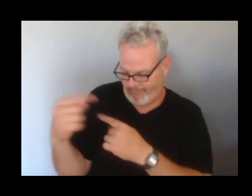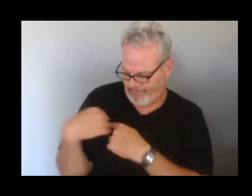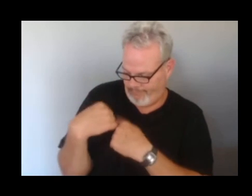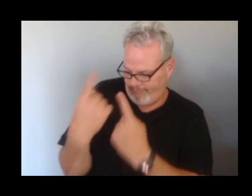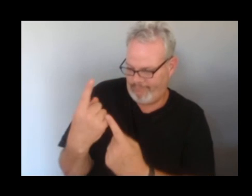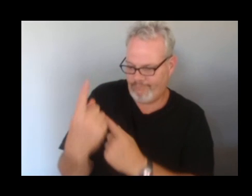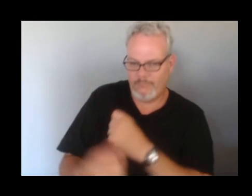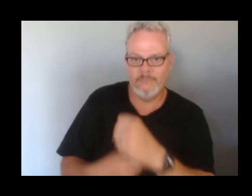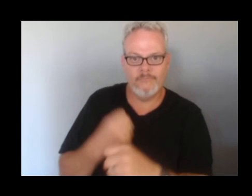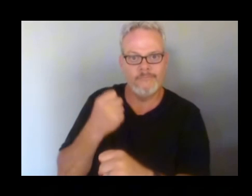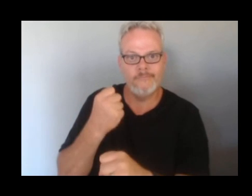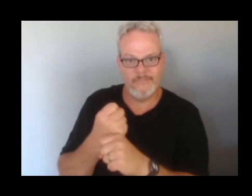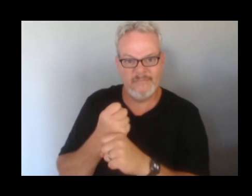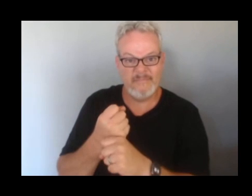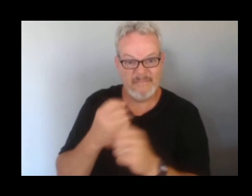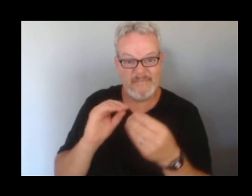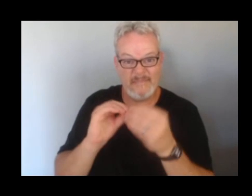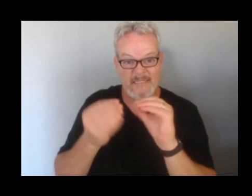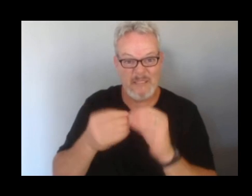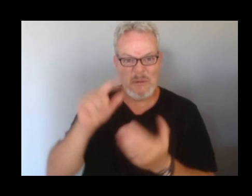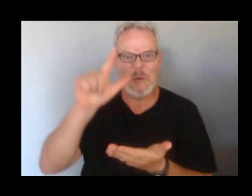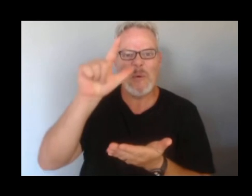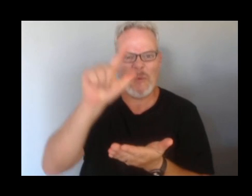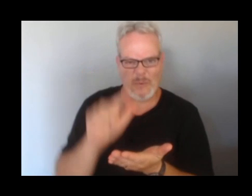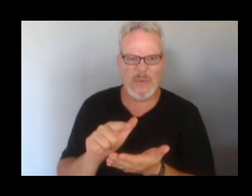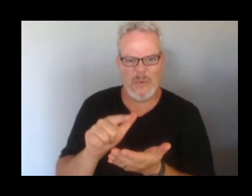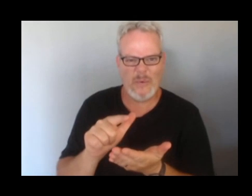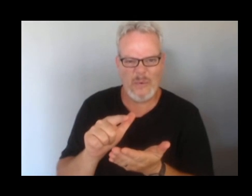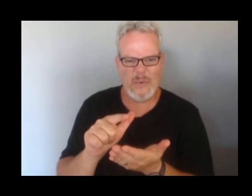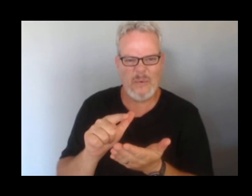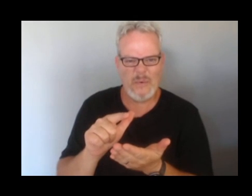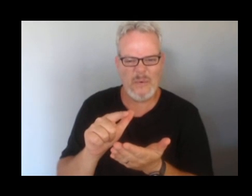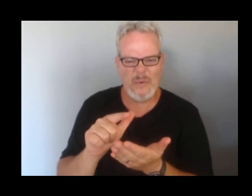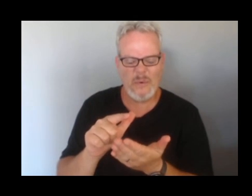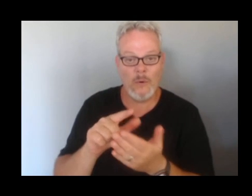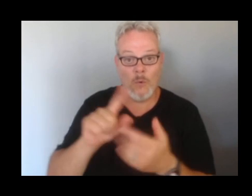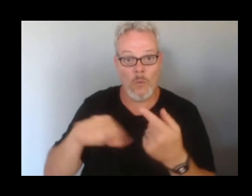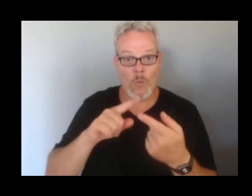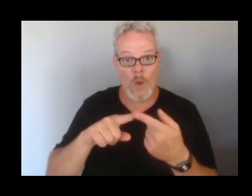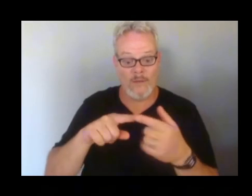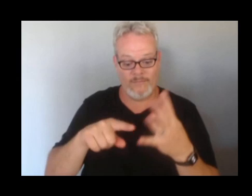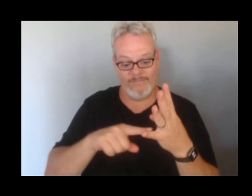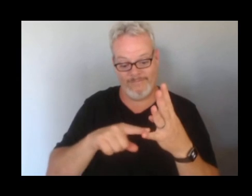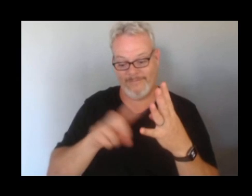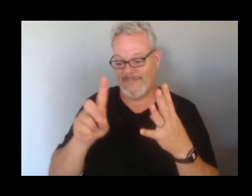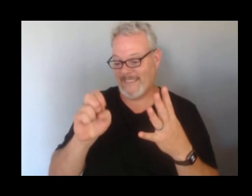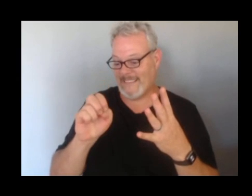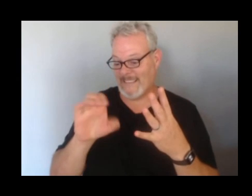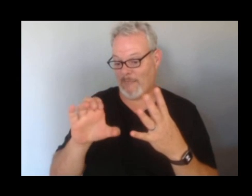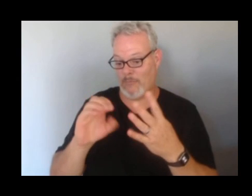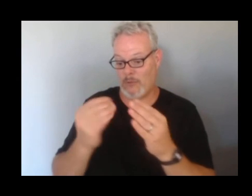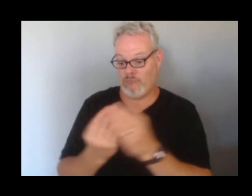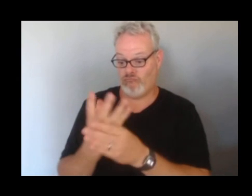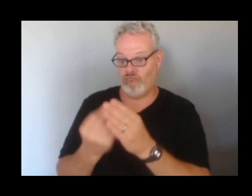being relatively low ever since that eruption began in December of last year.